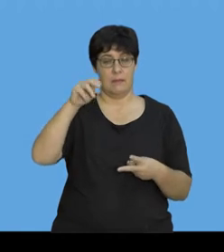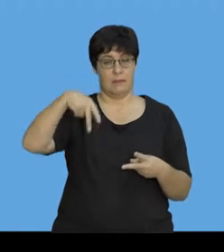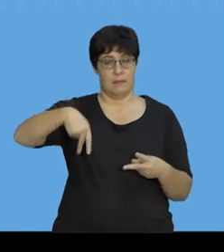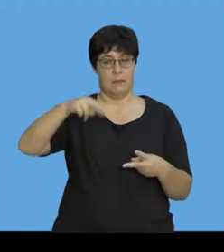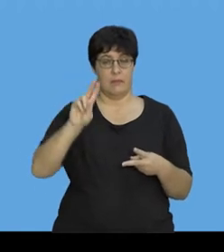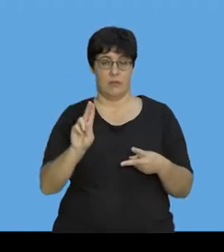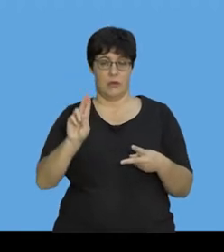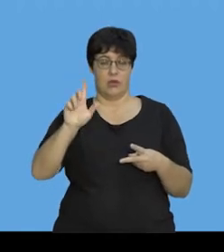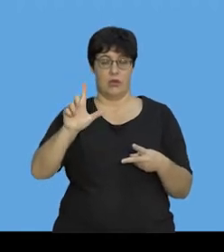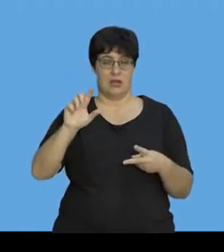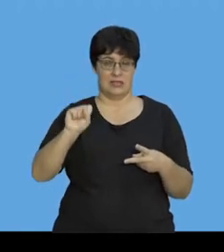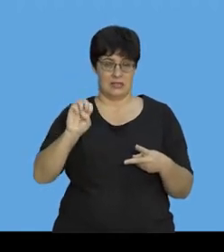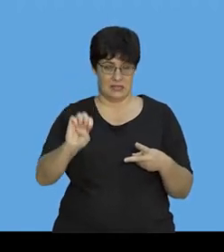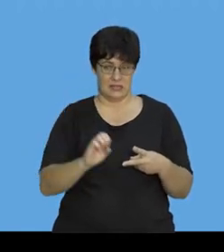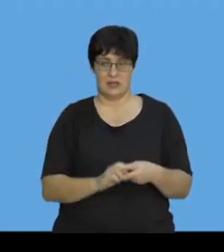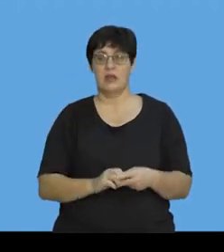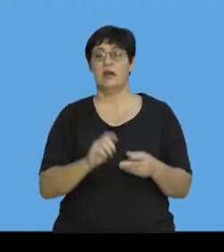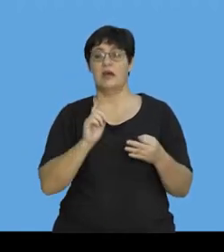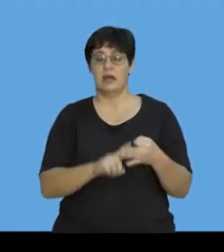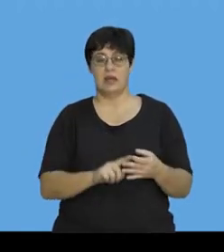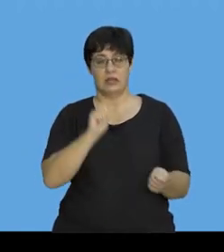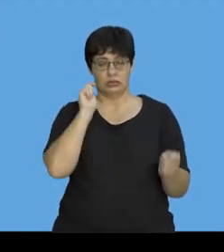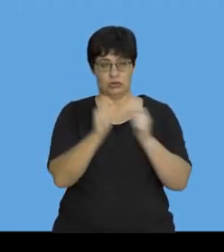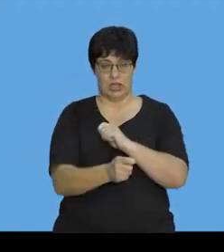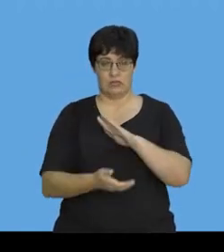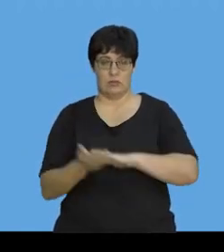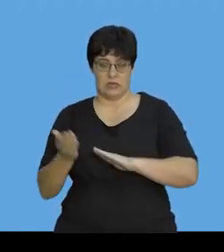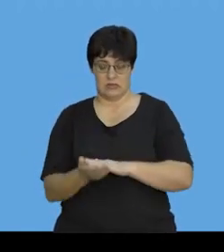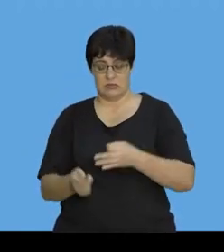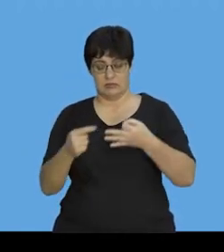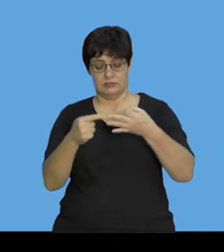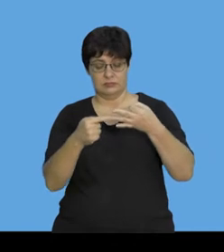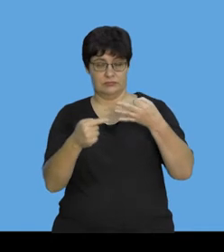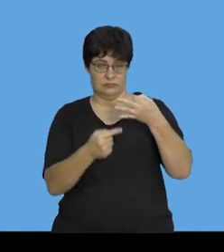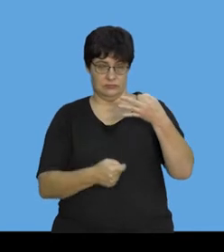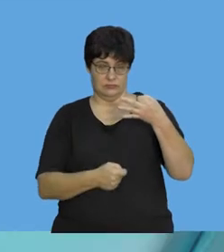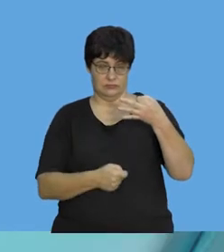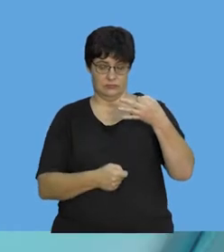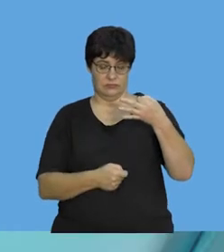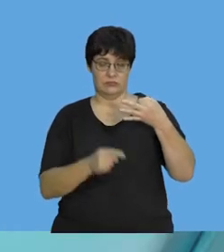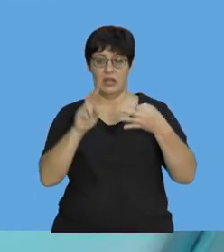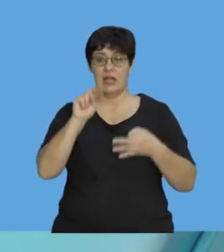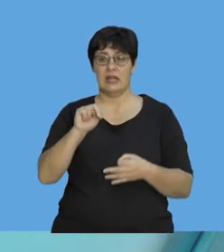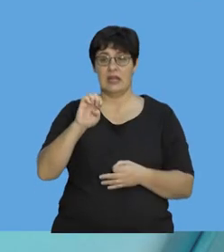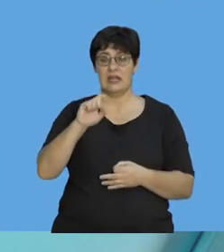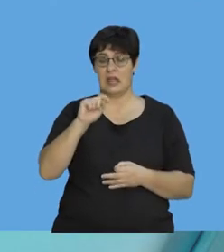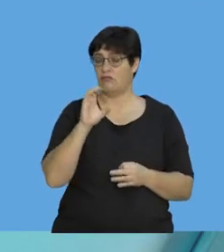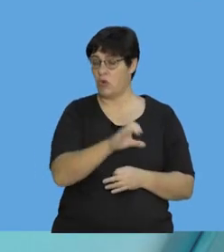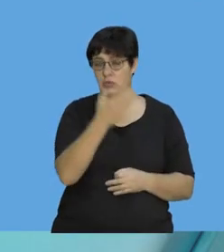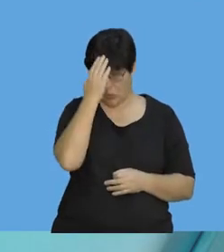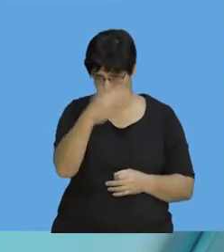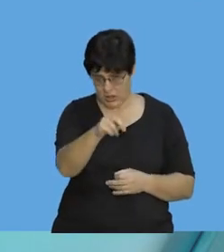and changing momentum. Now, out of those three key words, net force isn't new,